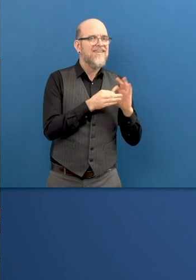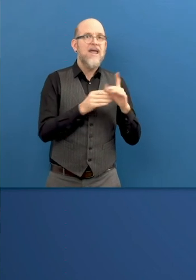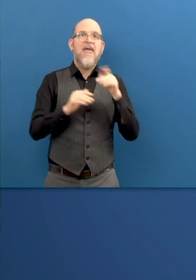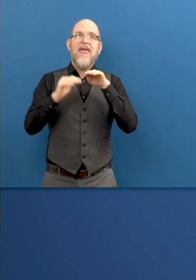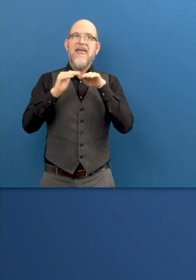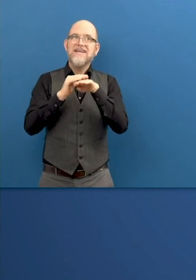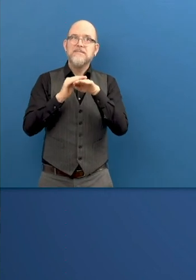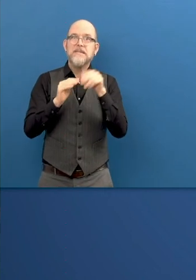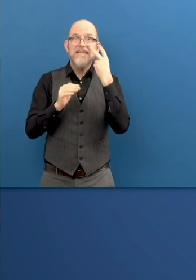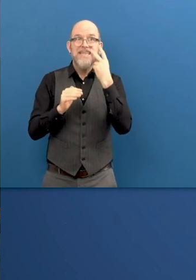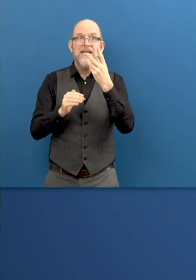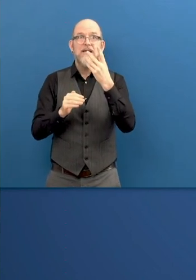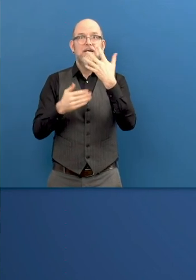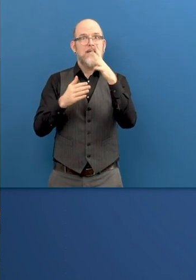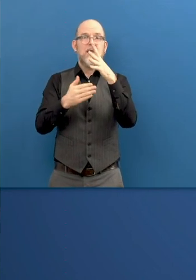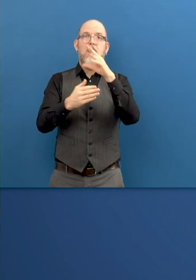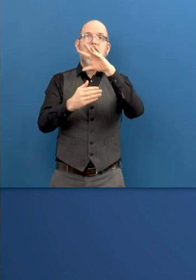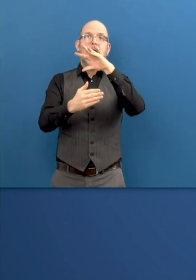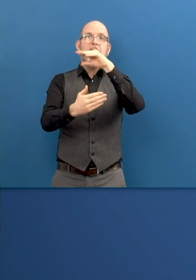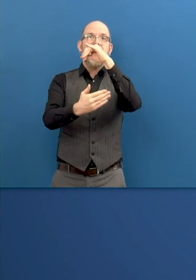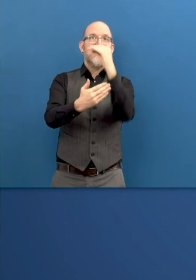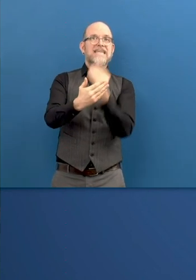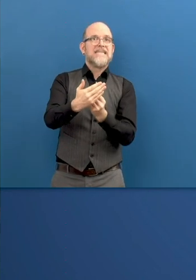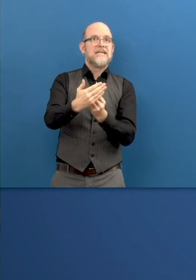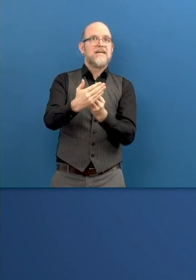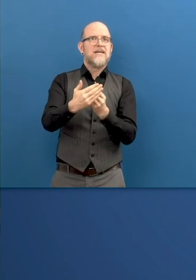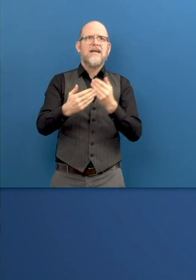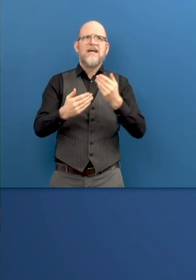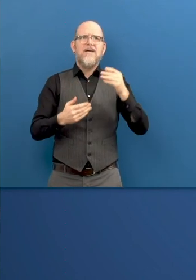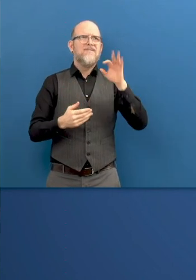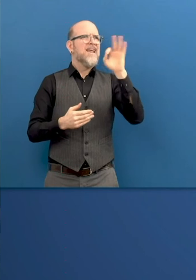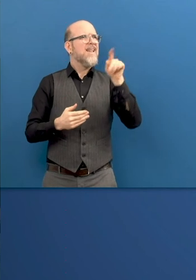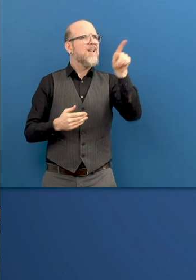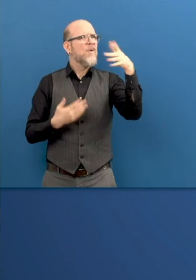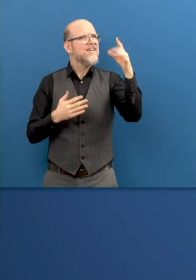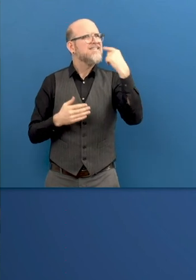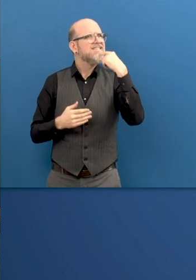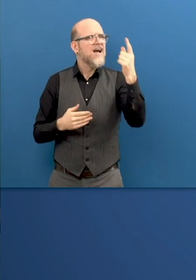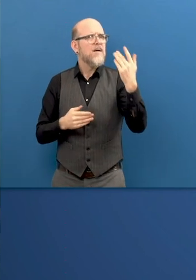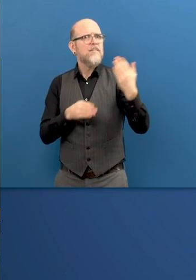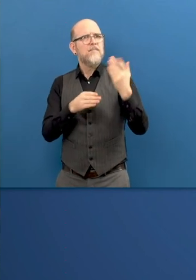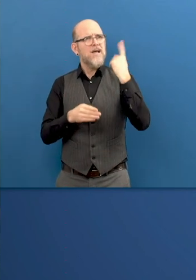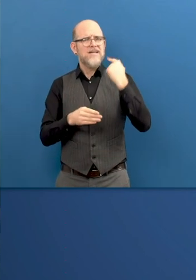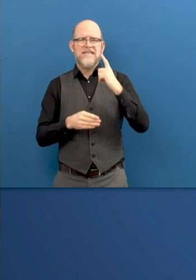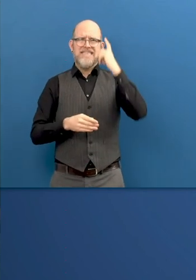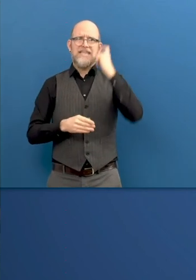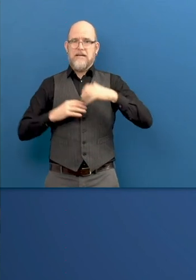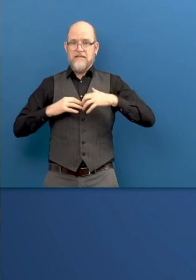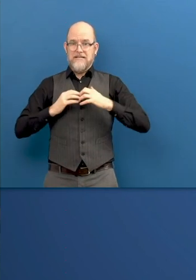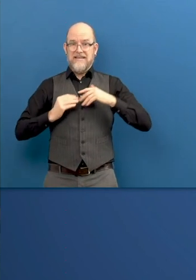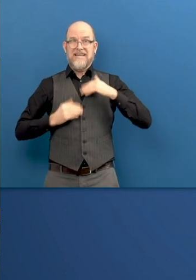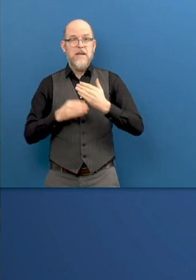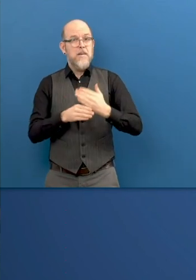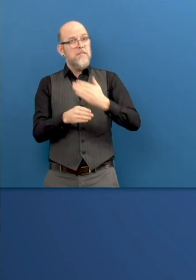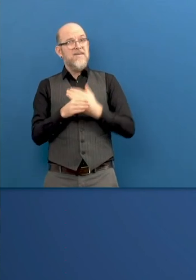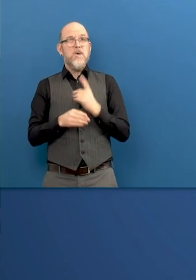beginning of the development process and not at the end of the process. So, accessible by design. The second area where we are